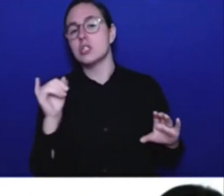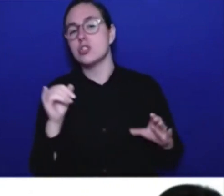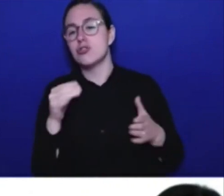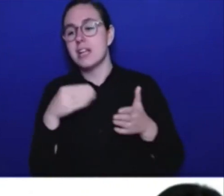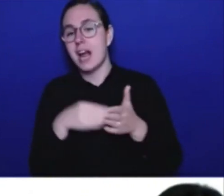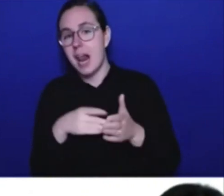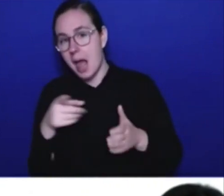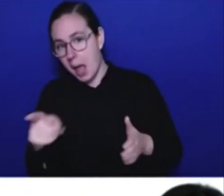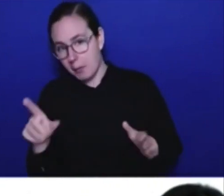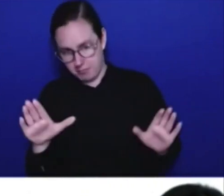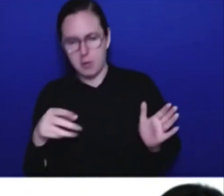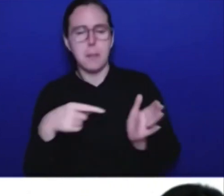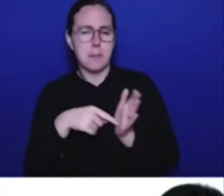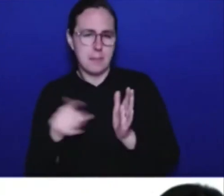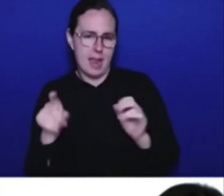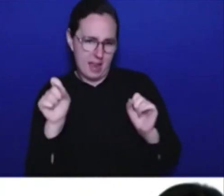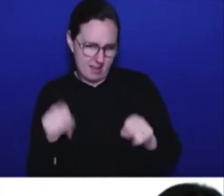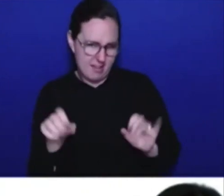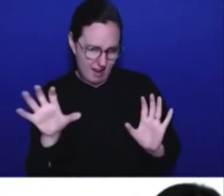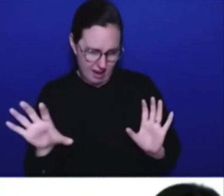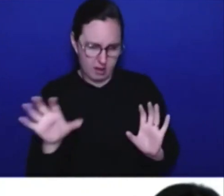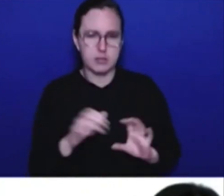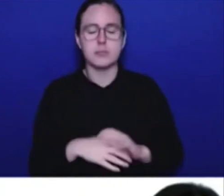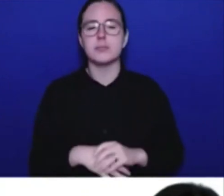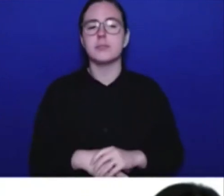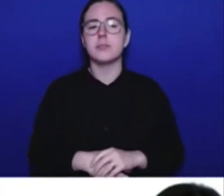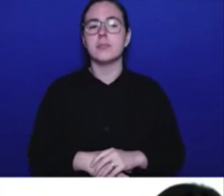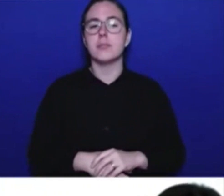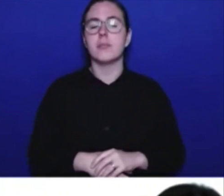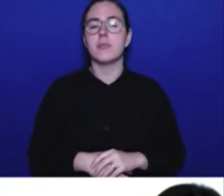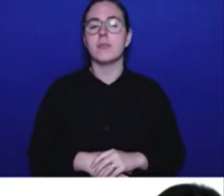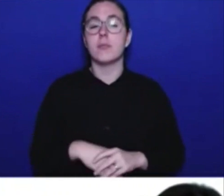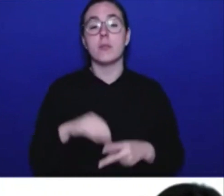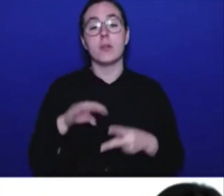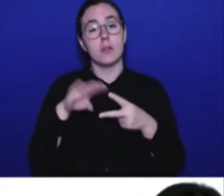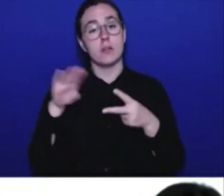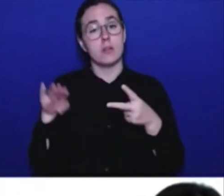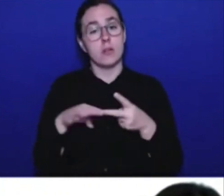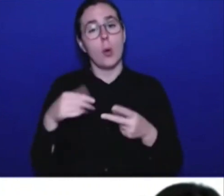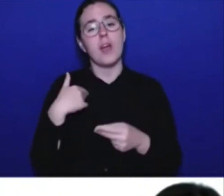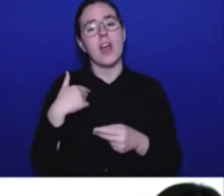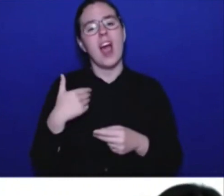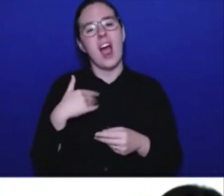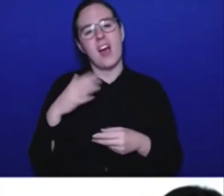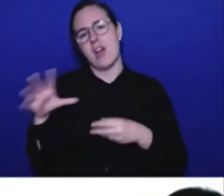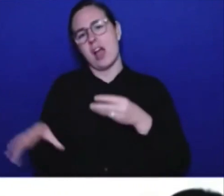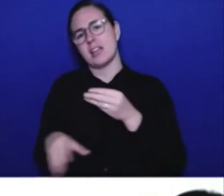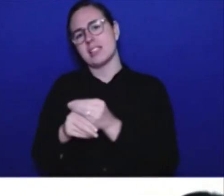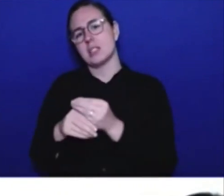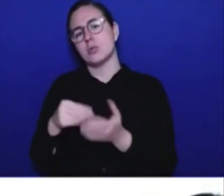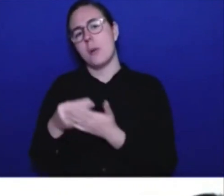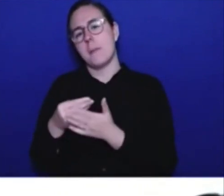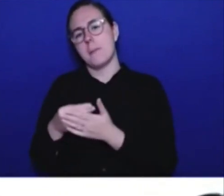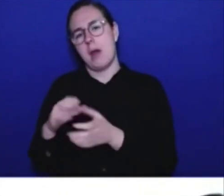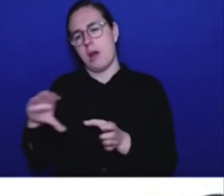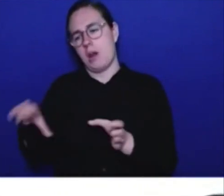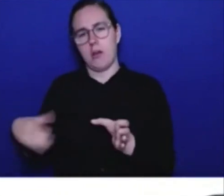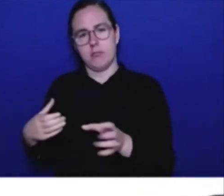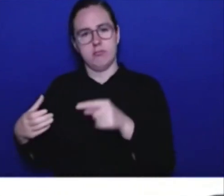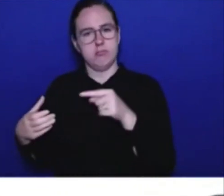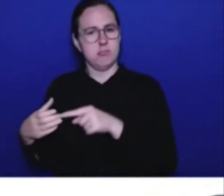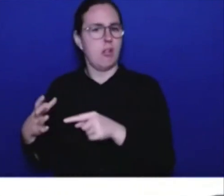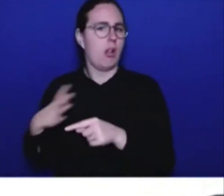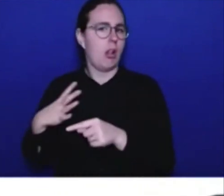just set aside in the event of some unexpected, unforeseen loss. So we have lots of layers of protection